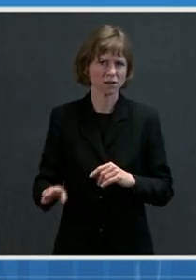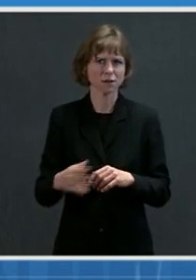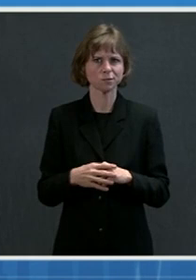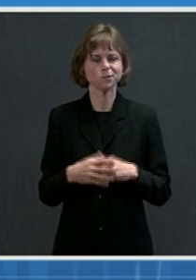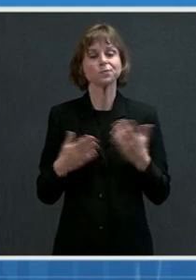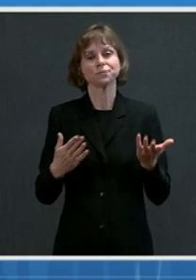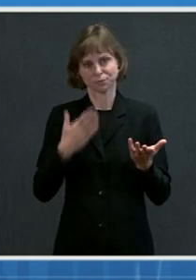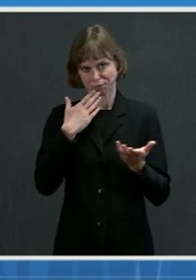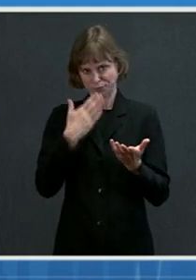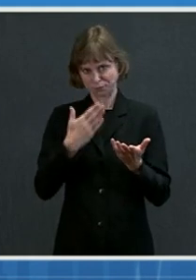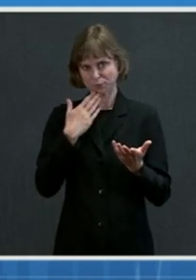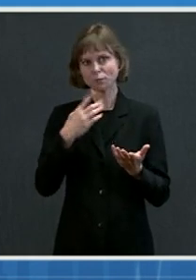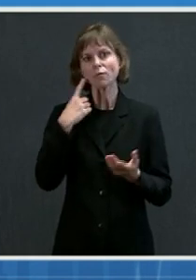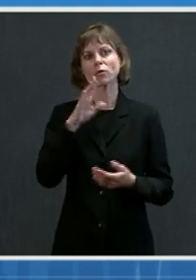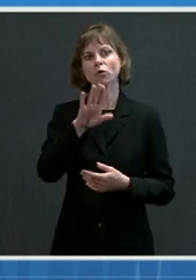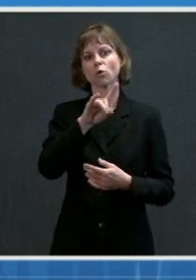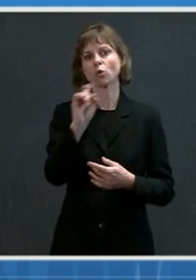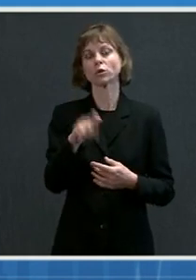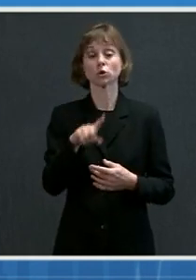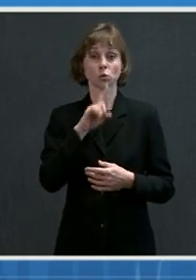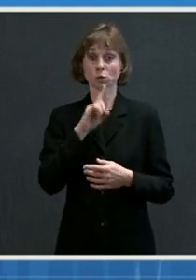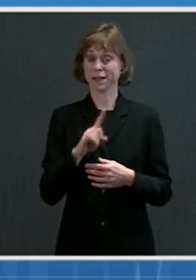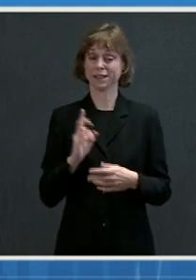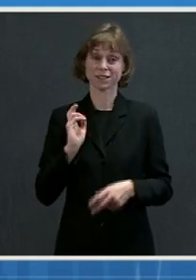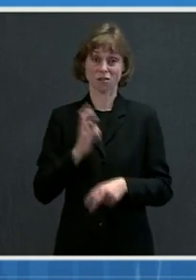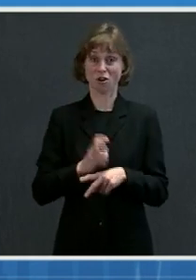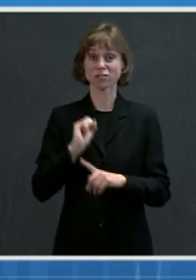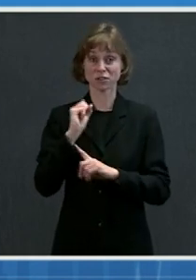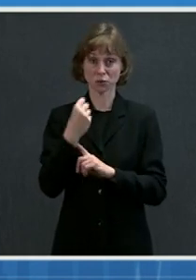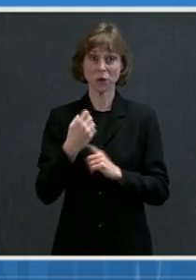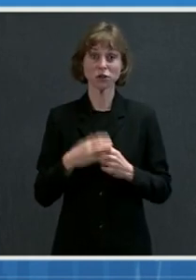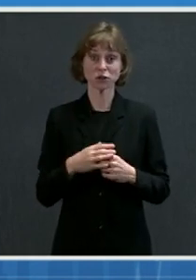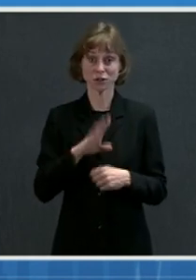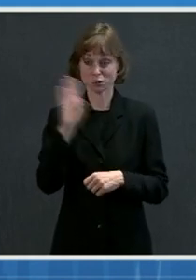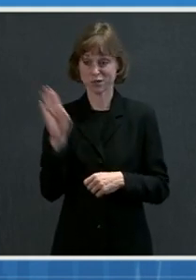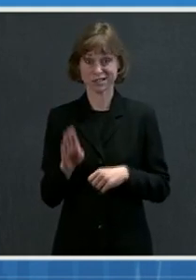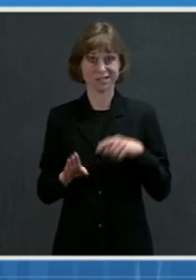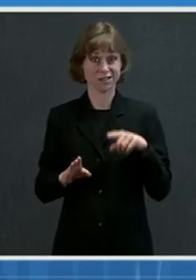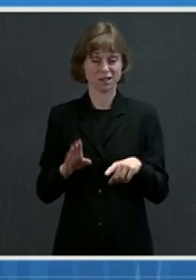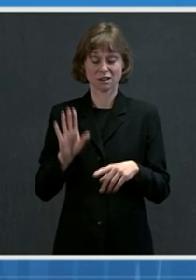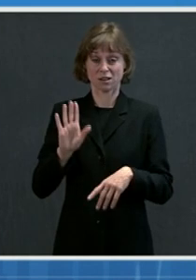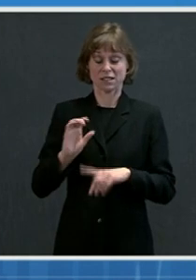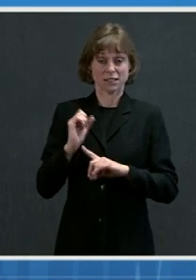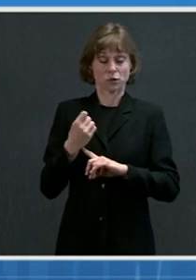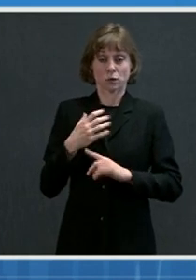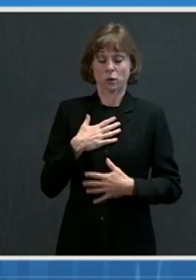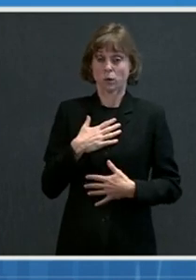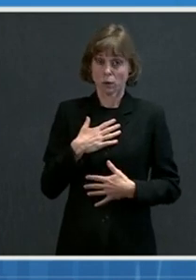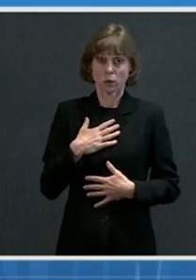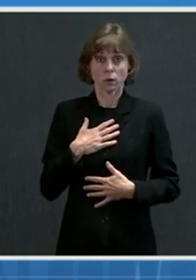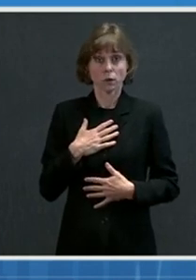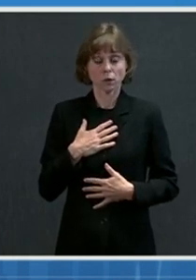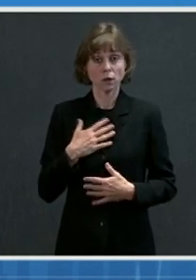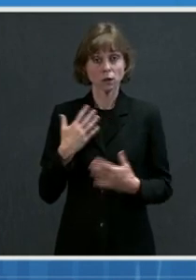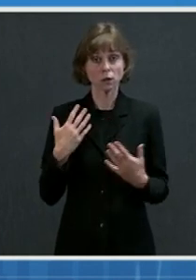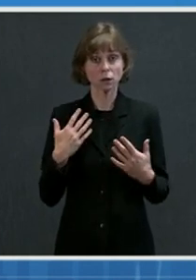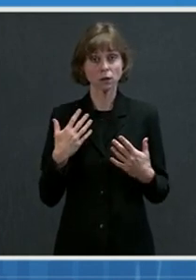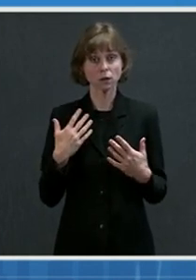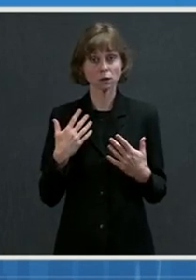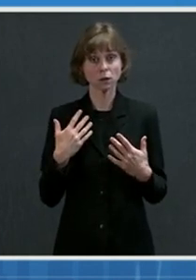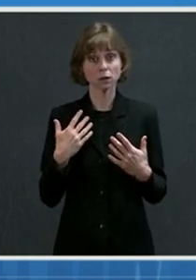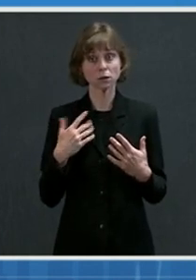Well, thank you for that question. It is really a very difficult situation that Brazil finds themselves in because it is really